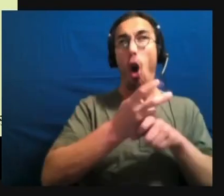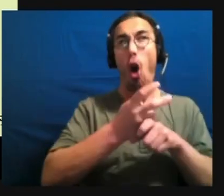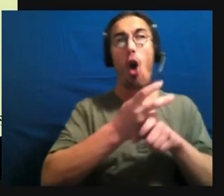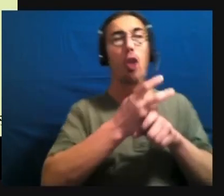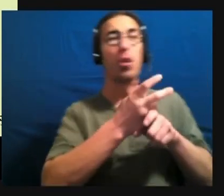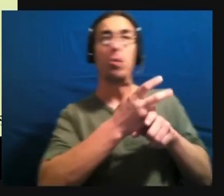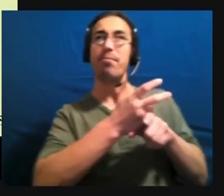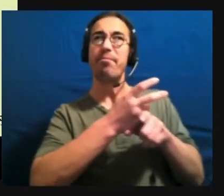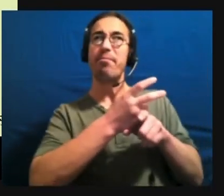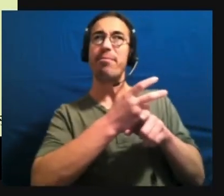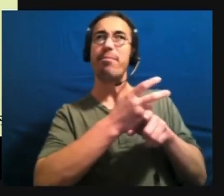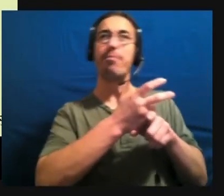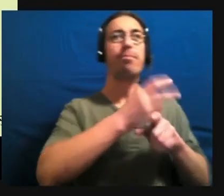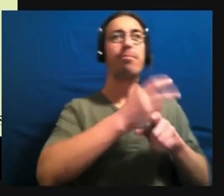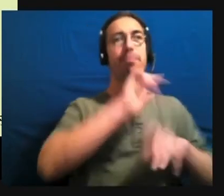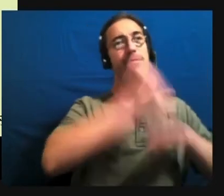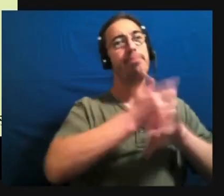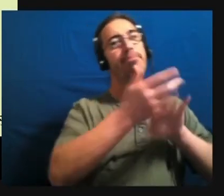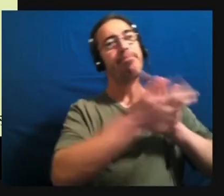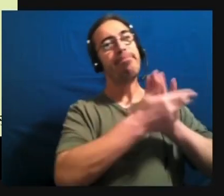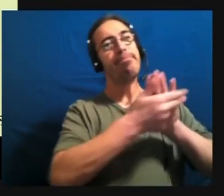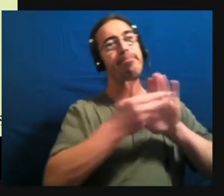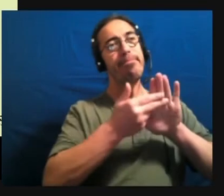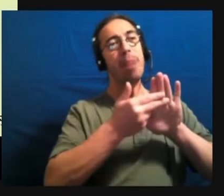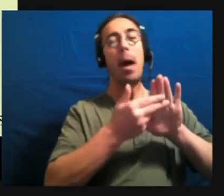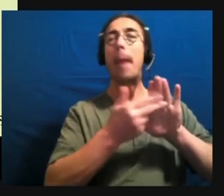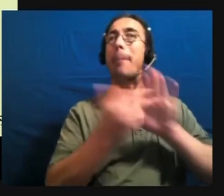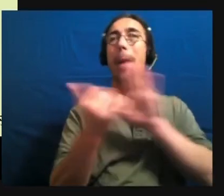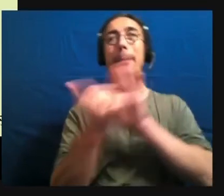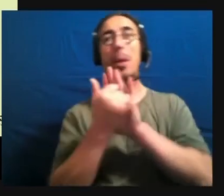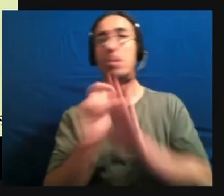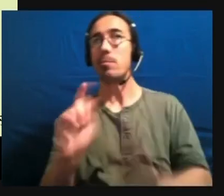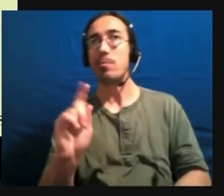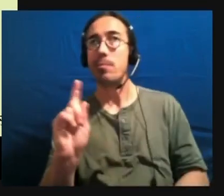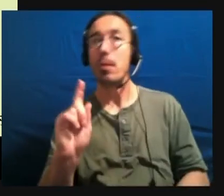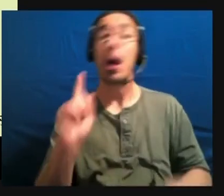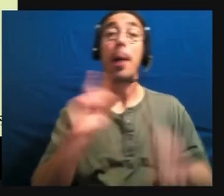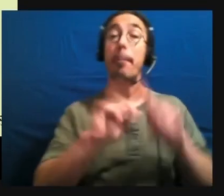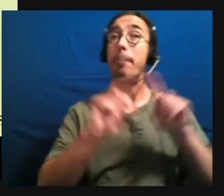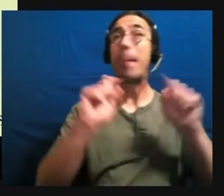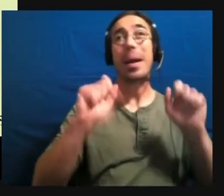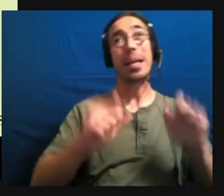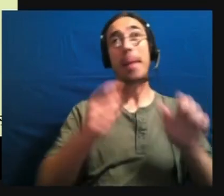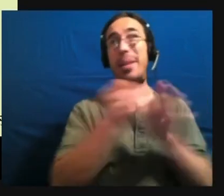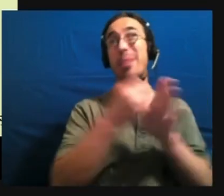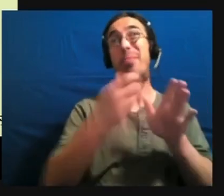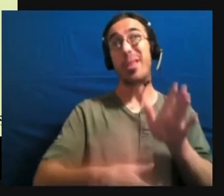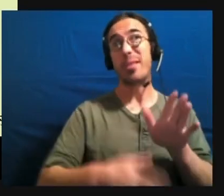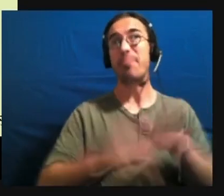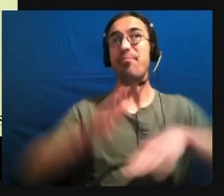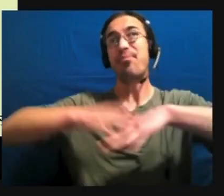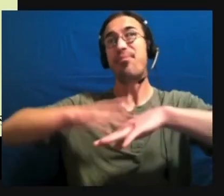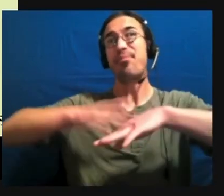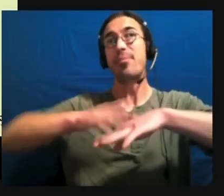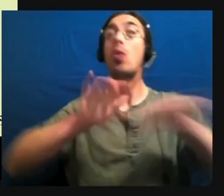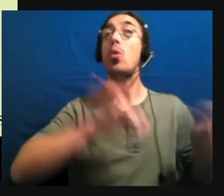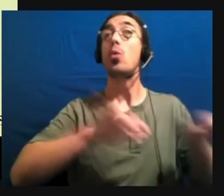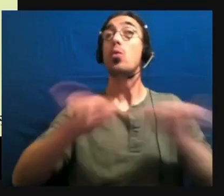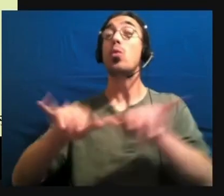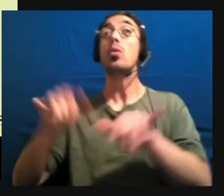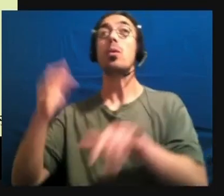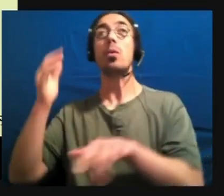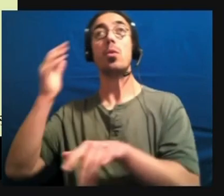um, but not impossible, but it can be cost prohibitive. Um, and then there's also the